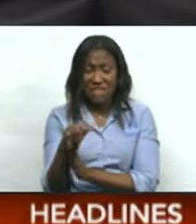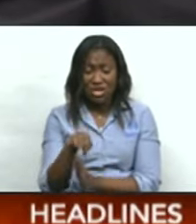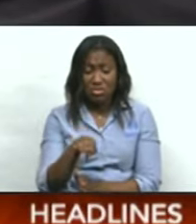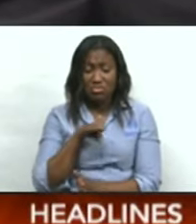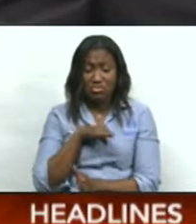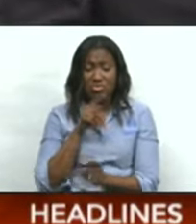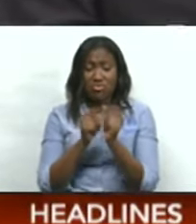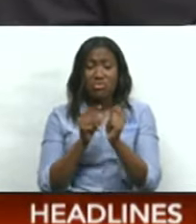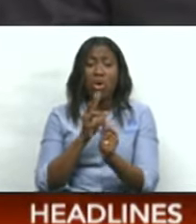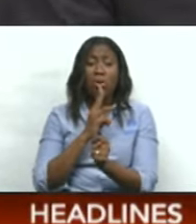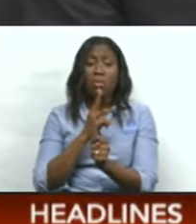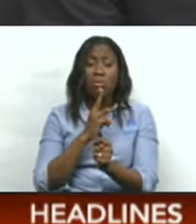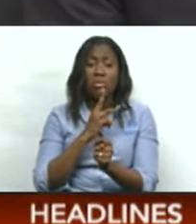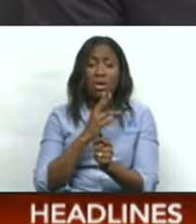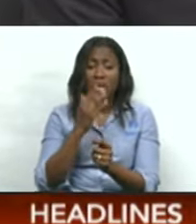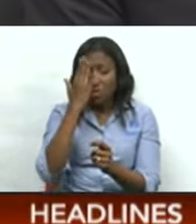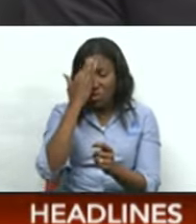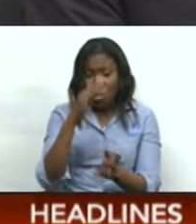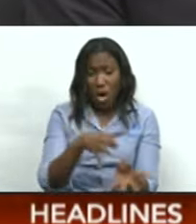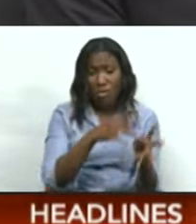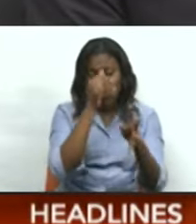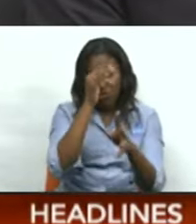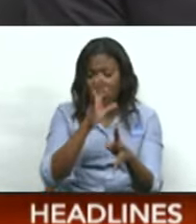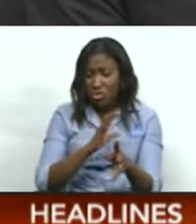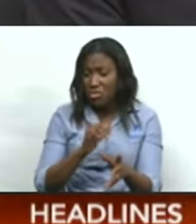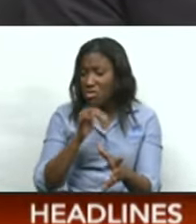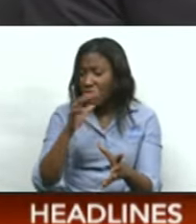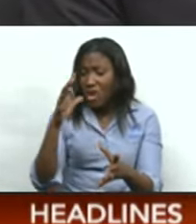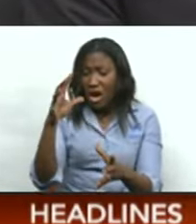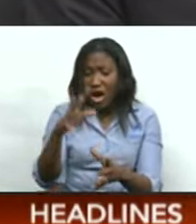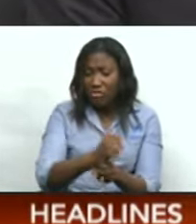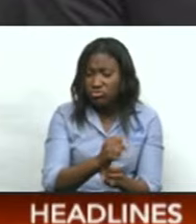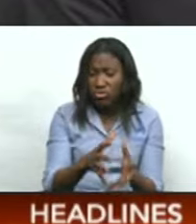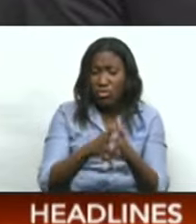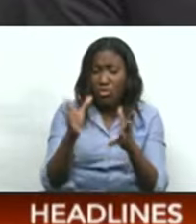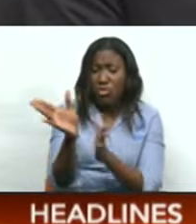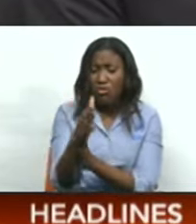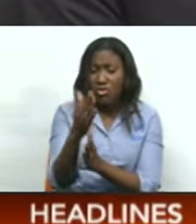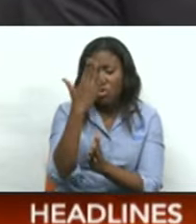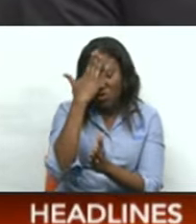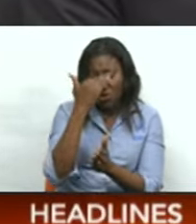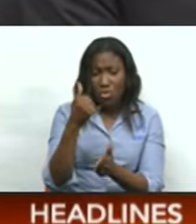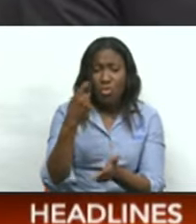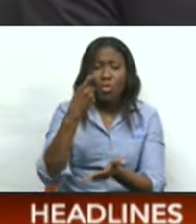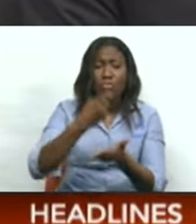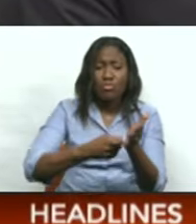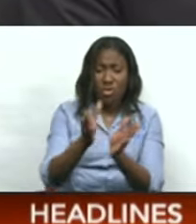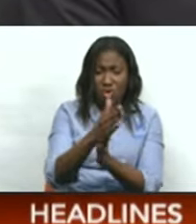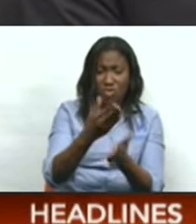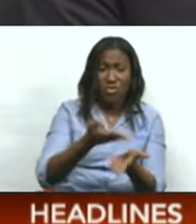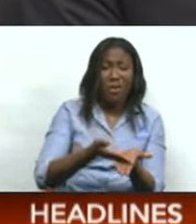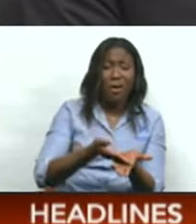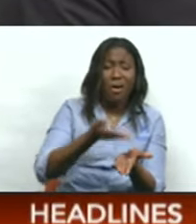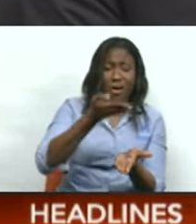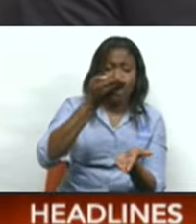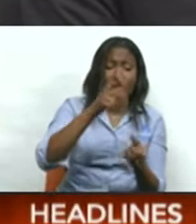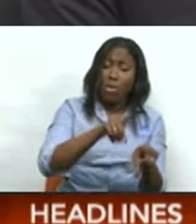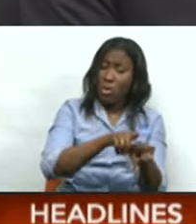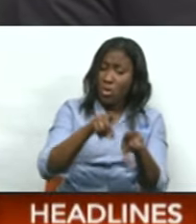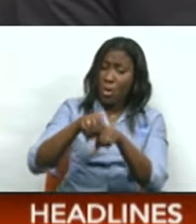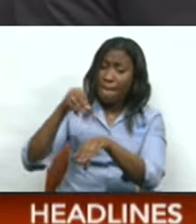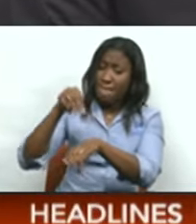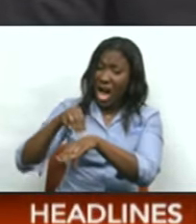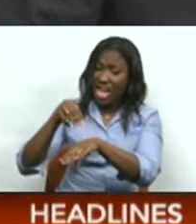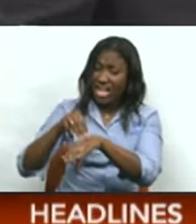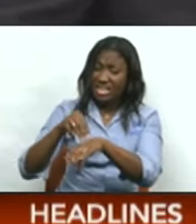scarcity in the market. But as Kevin Felming and Ivan Tulsi find out, high prices and deplorable market conditions are also discouraging